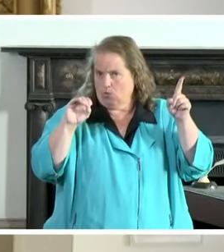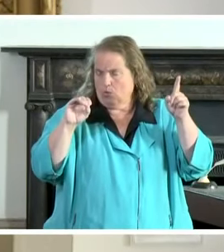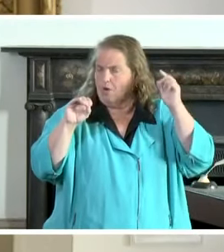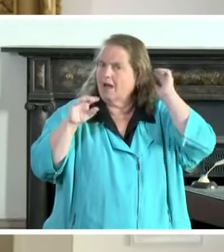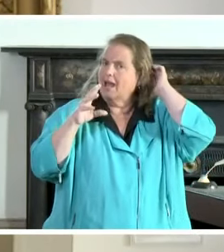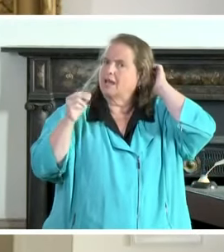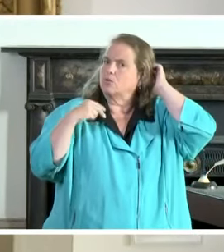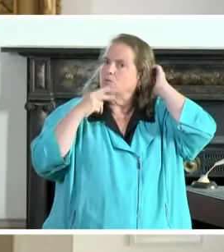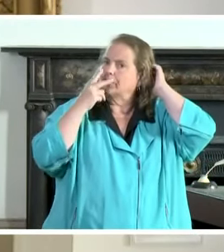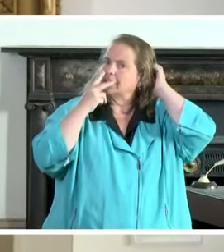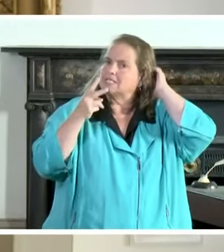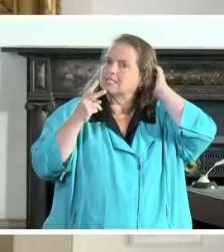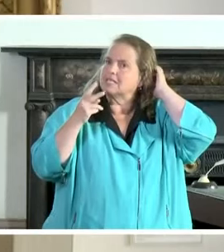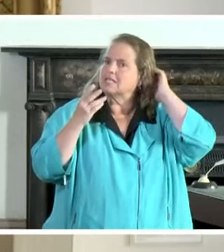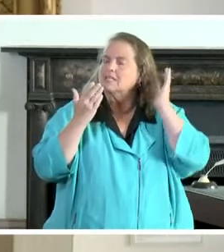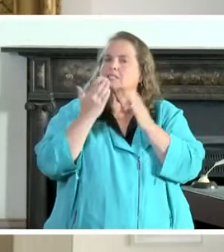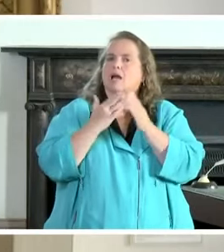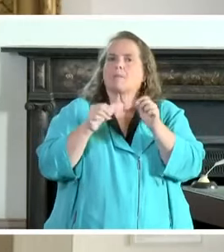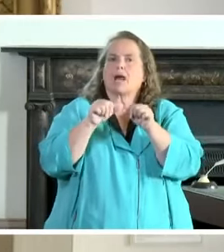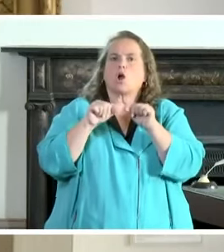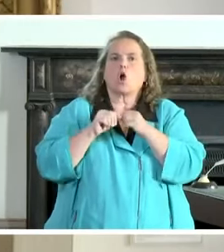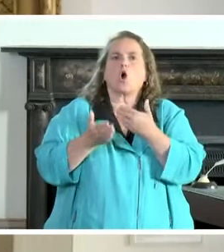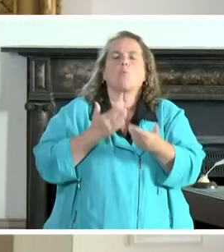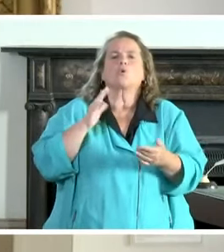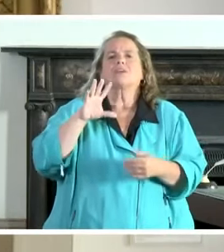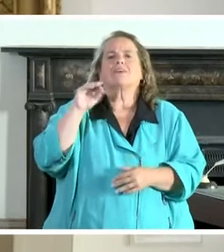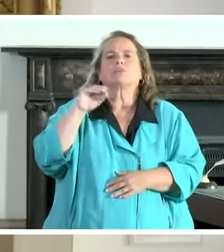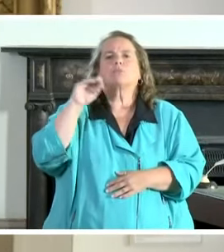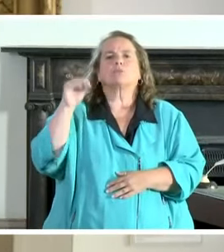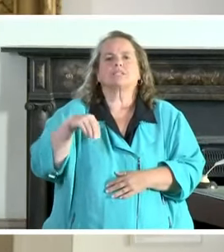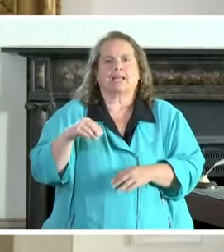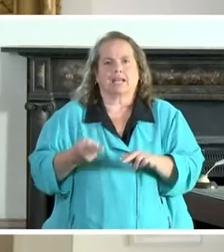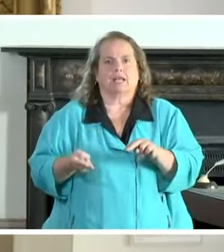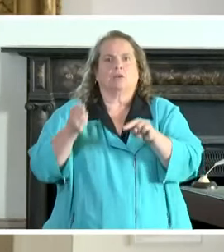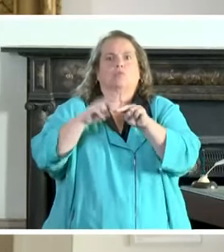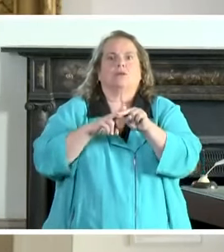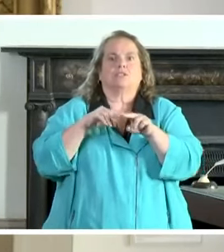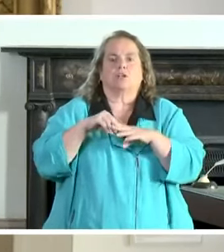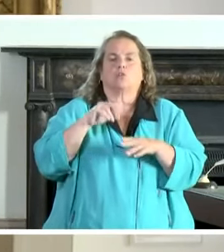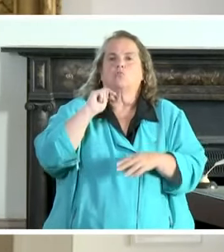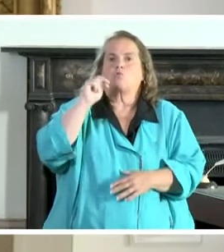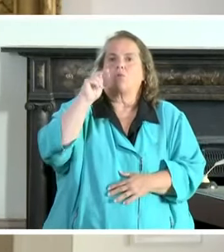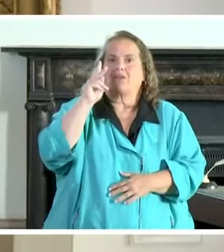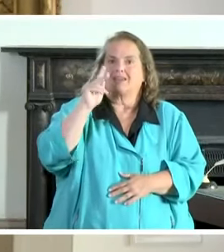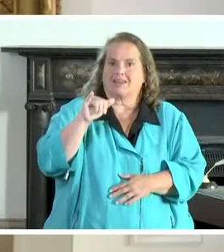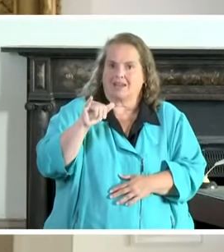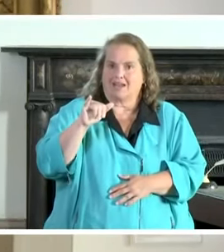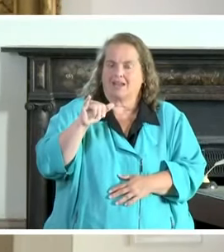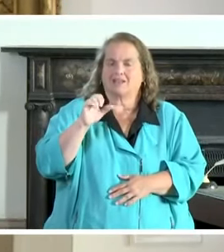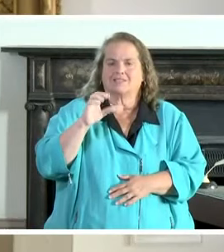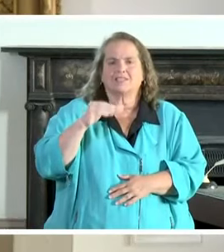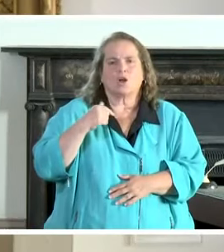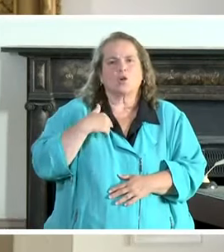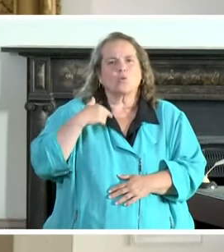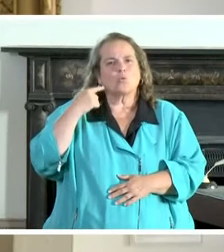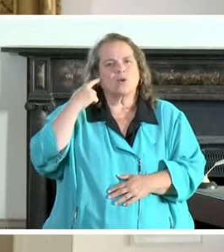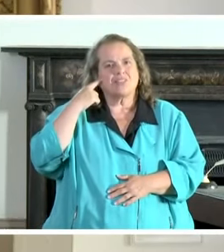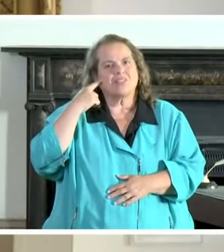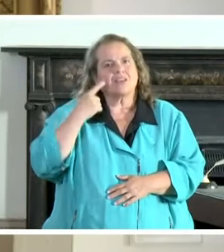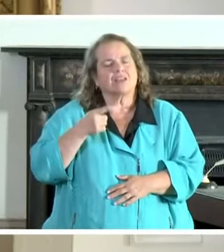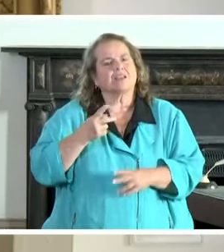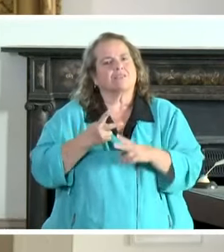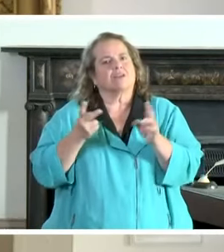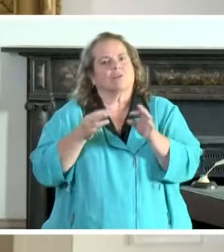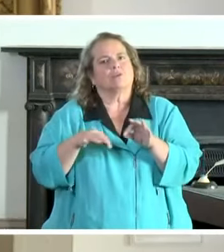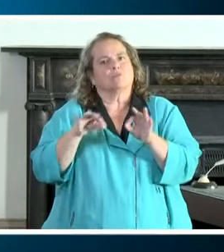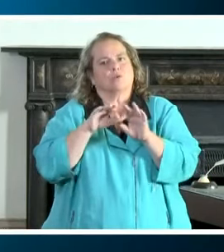we're seeing um in some areas almost a 50 percent increase in northern kentucky so we think this one is very important and